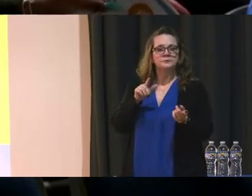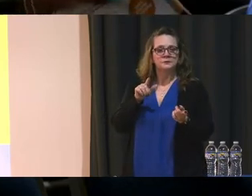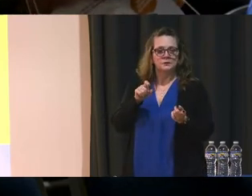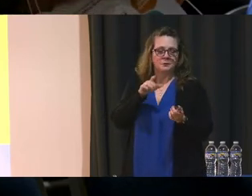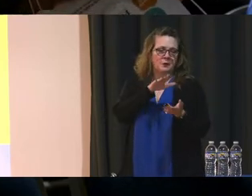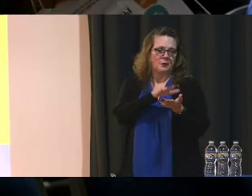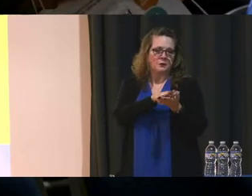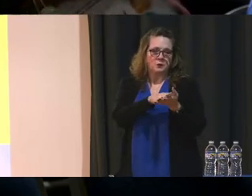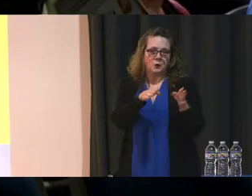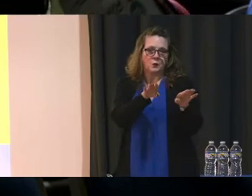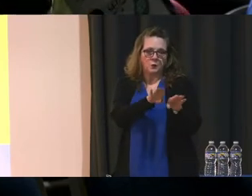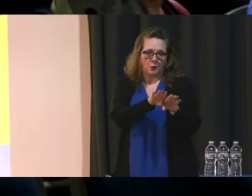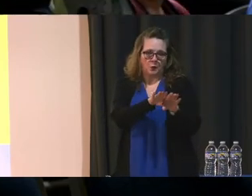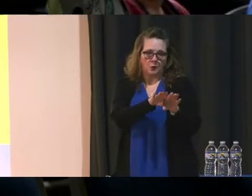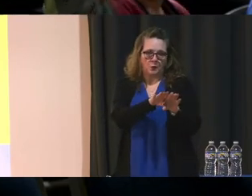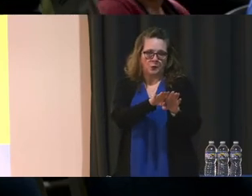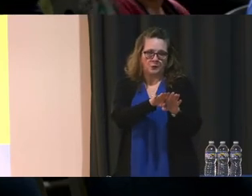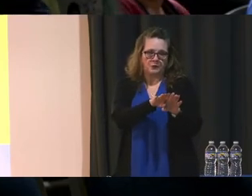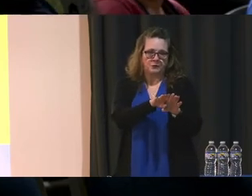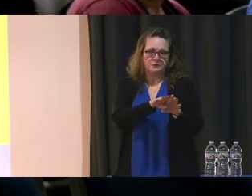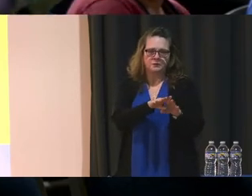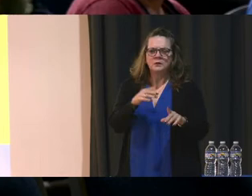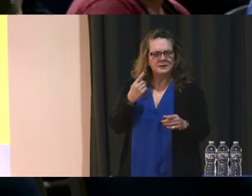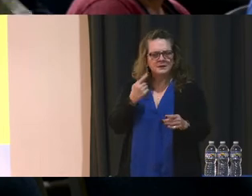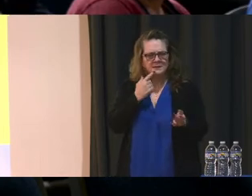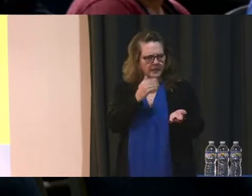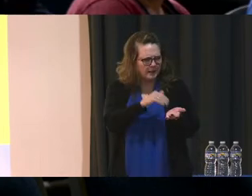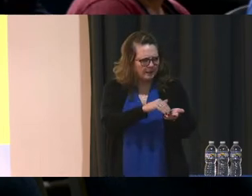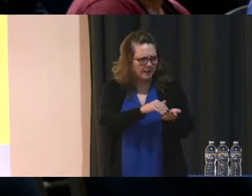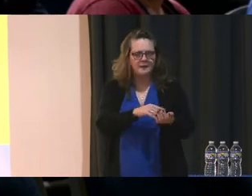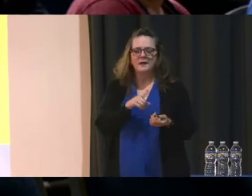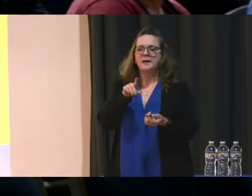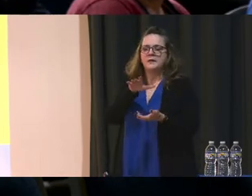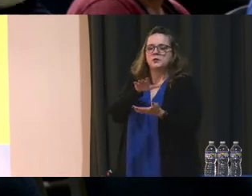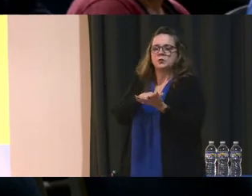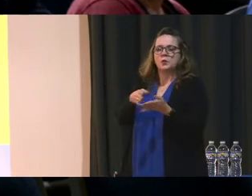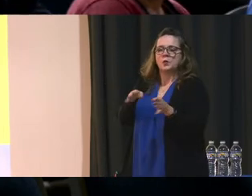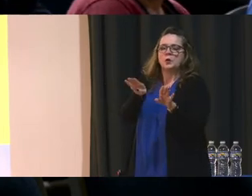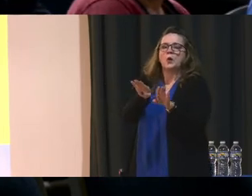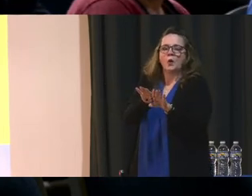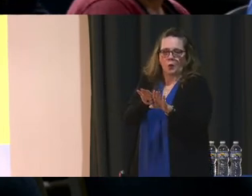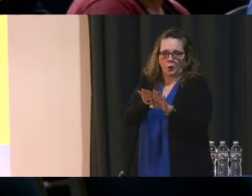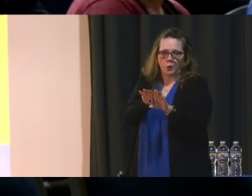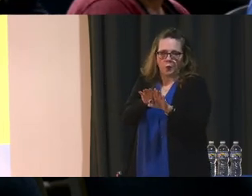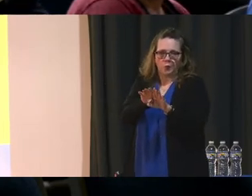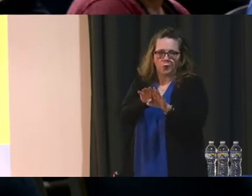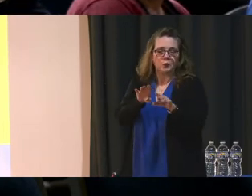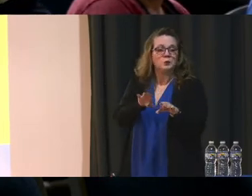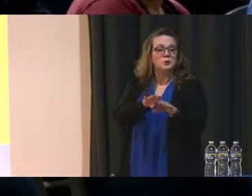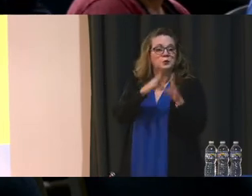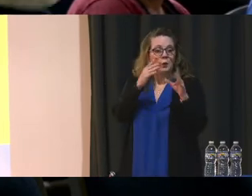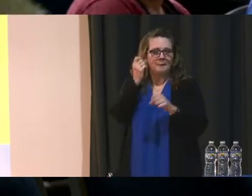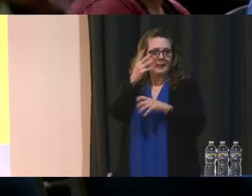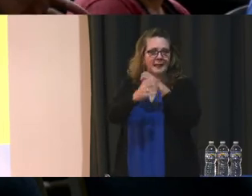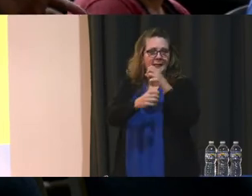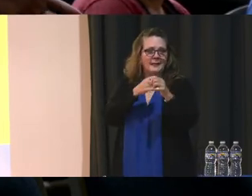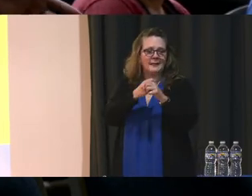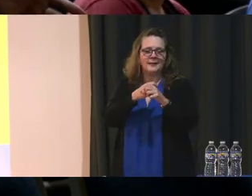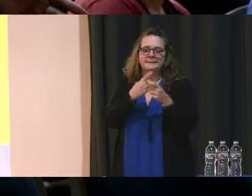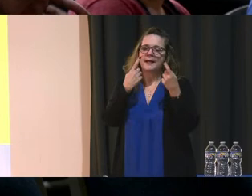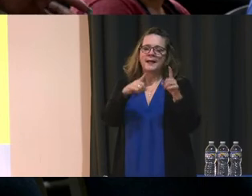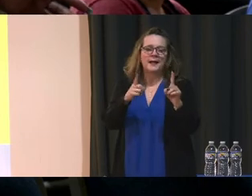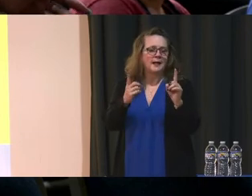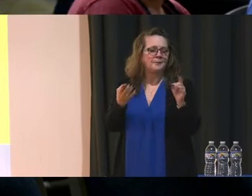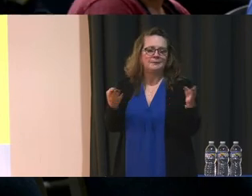closed. But I love that. Say that again, the school. The school closed. It was a school that was open for many years. Closed. it came to a